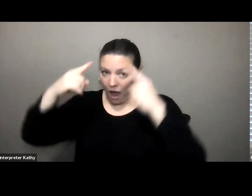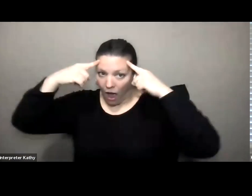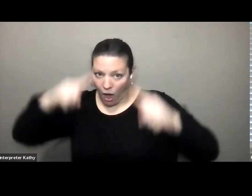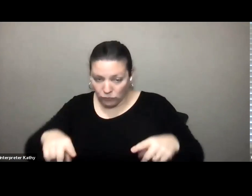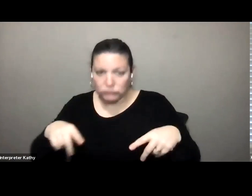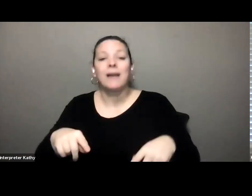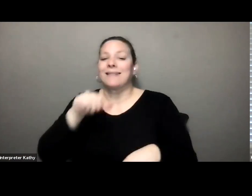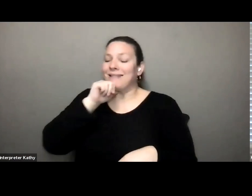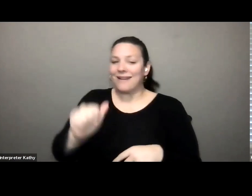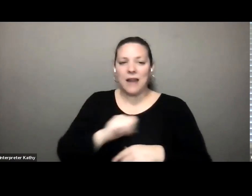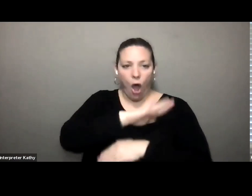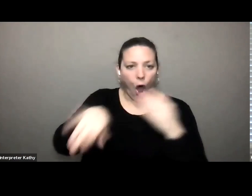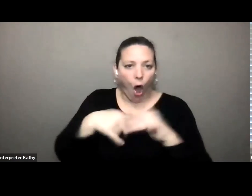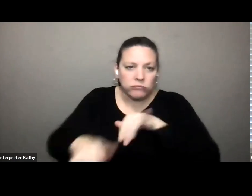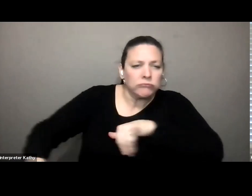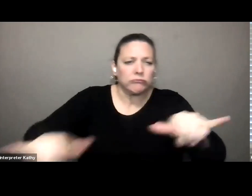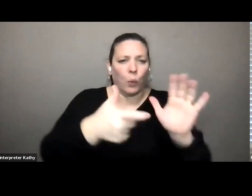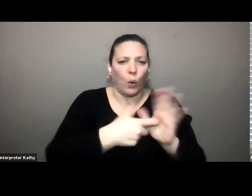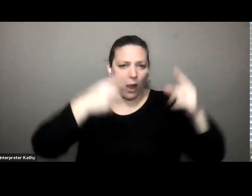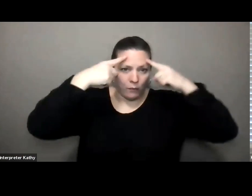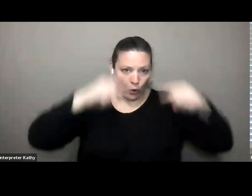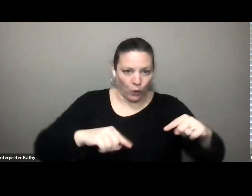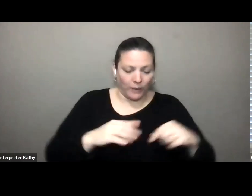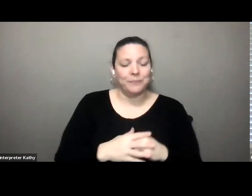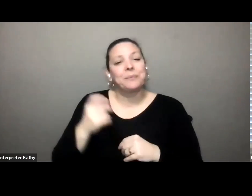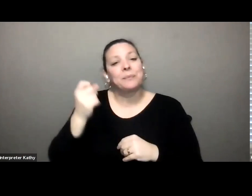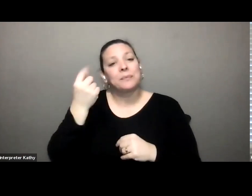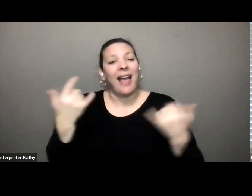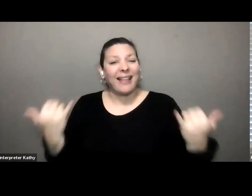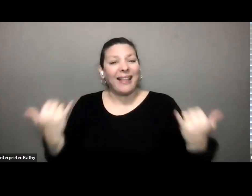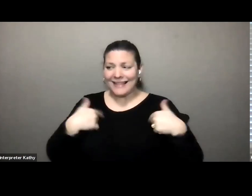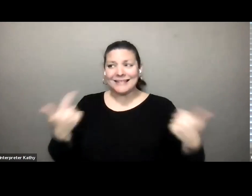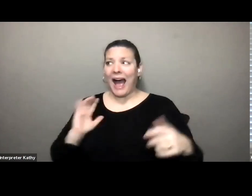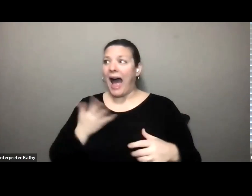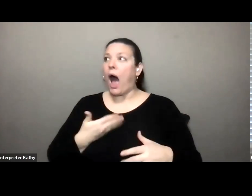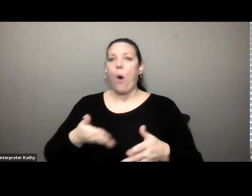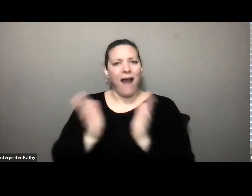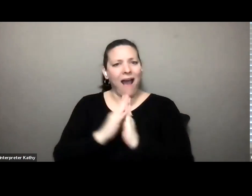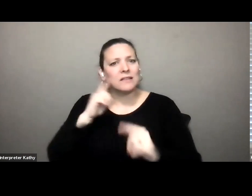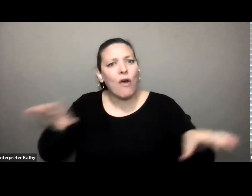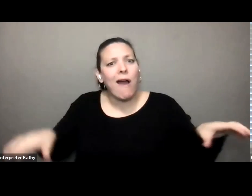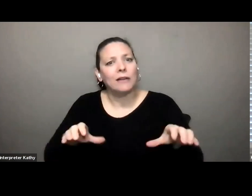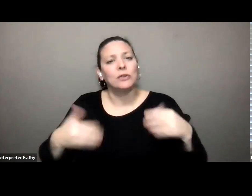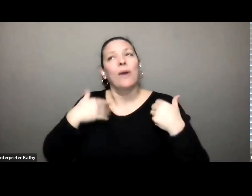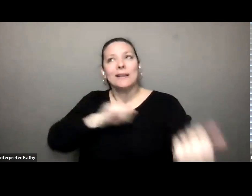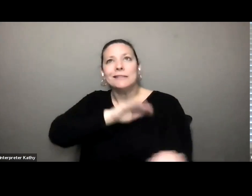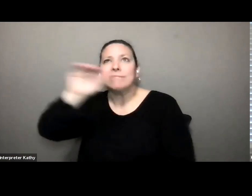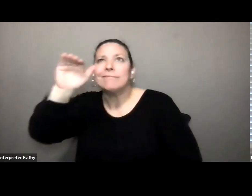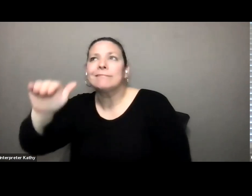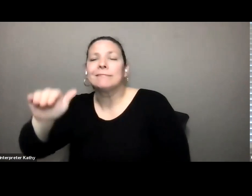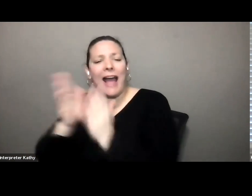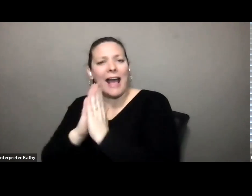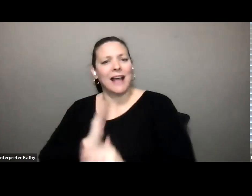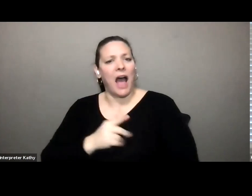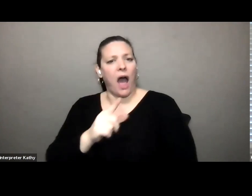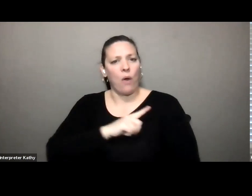like angie said we all have the ability and the opportunity right now this is a call for action we have the opportunity to reach out to our legislators and tell them